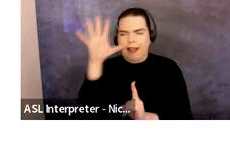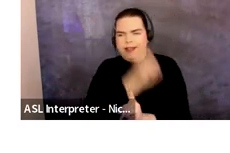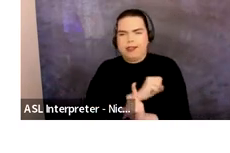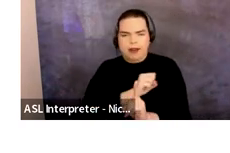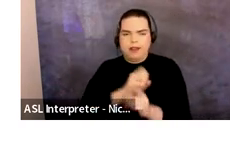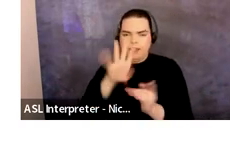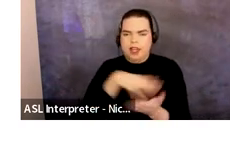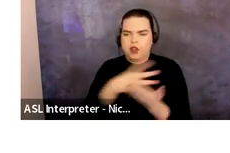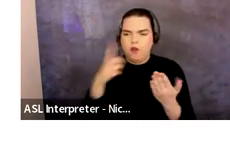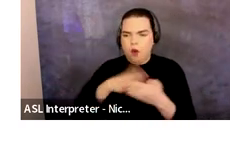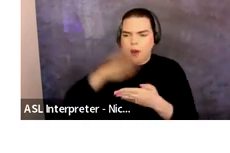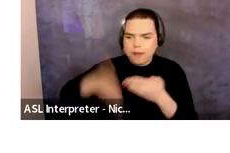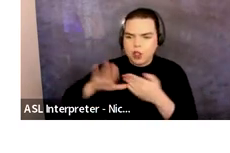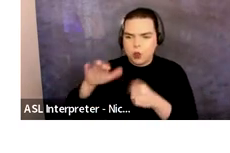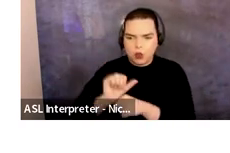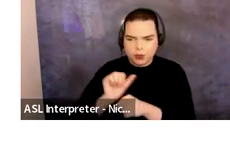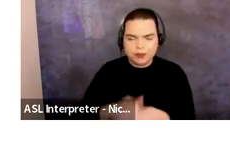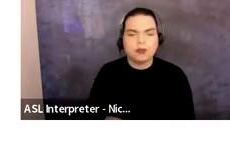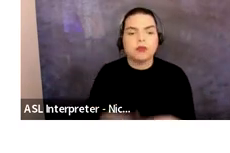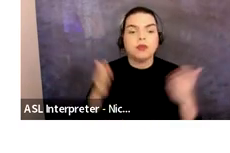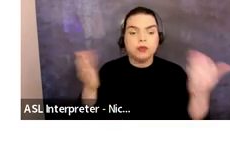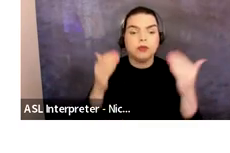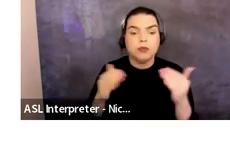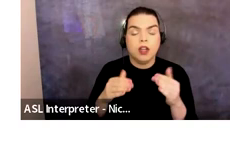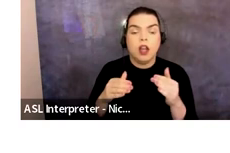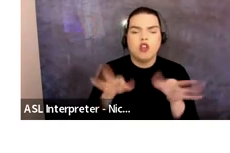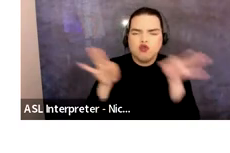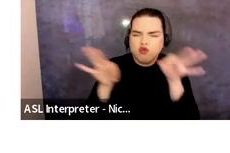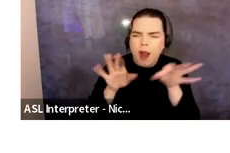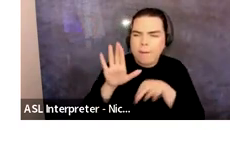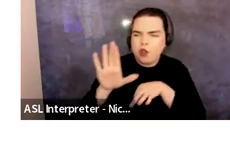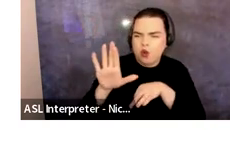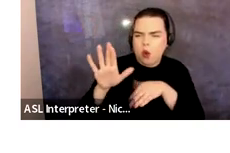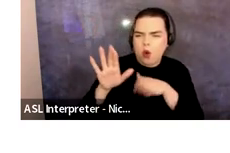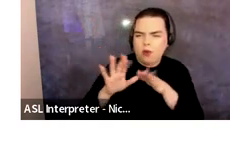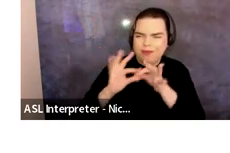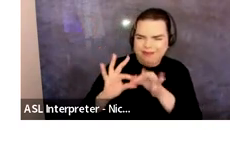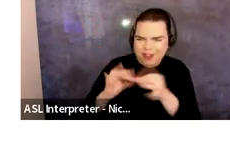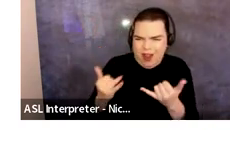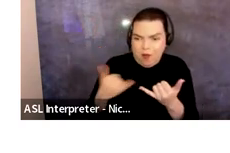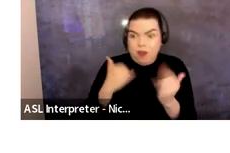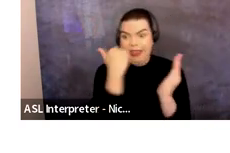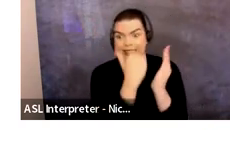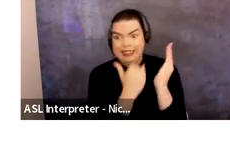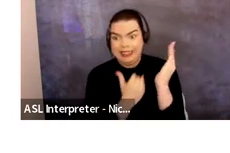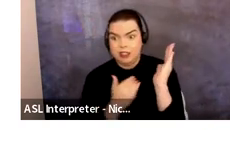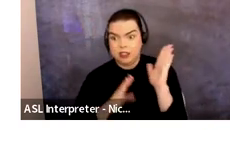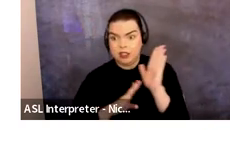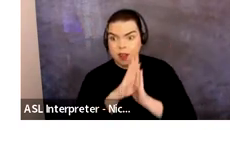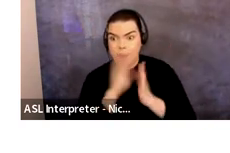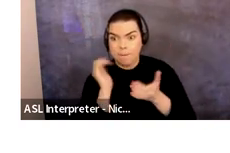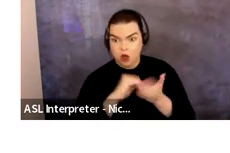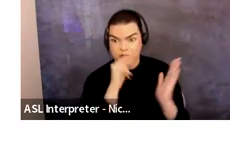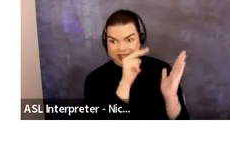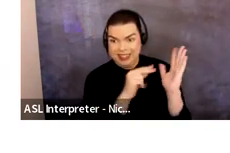Briefly describe your relationship with the listed development partners and how they will contribute to the success of the project